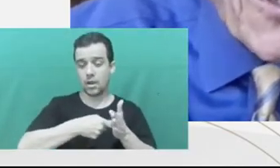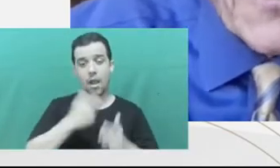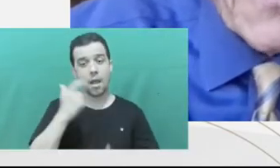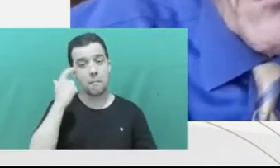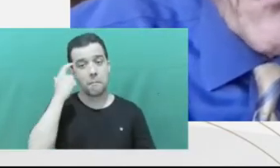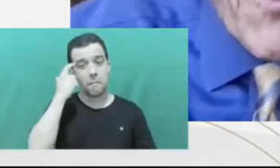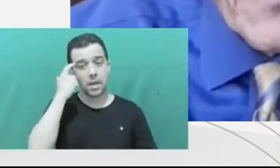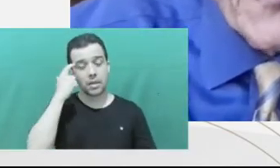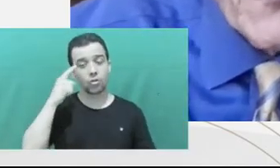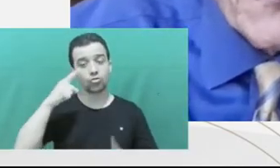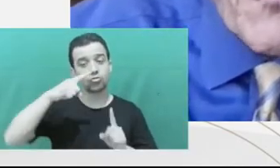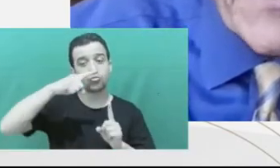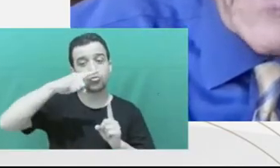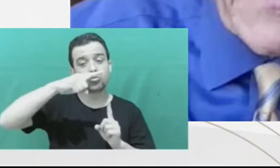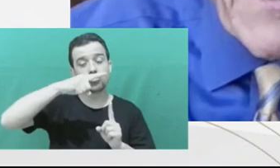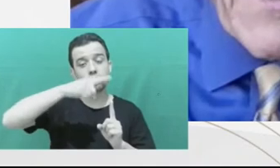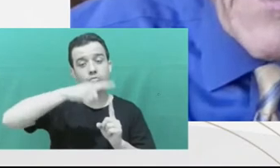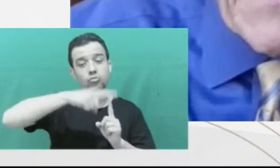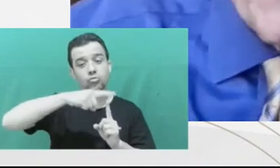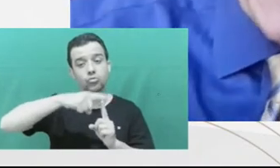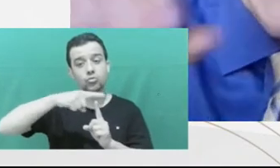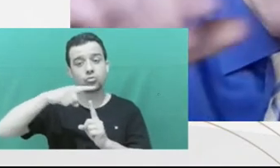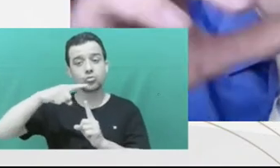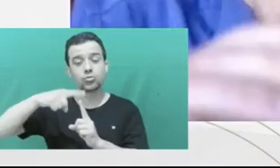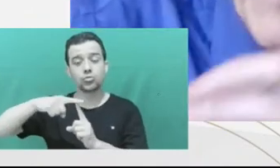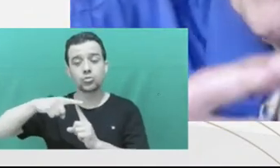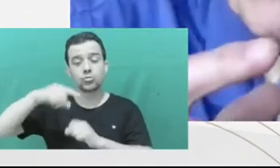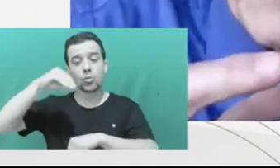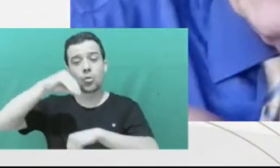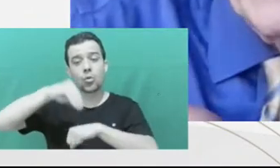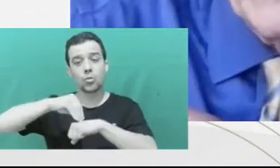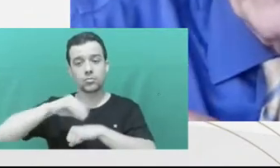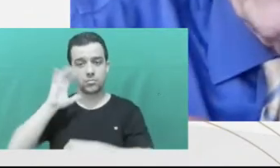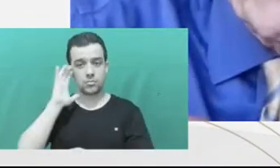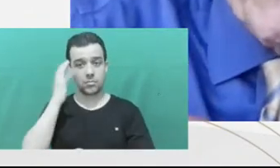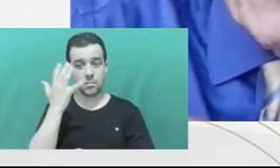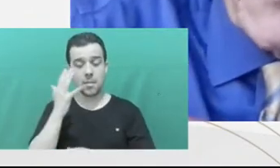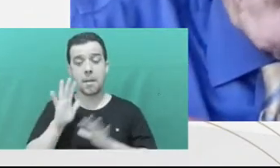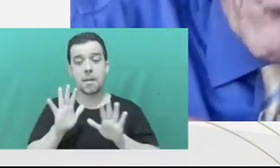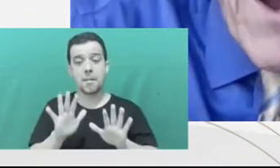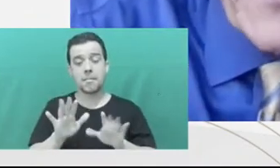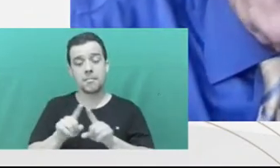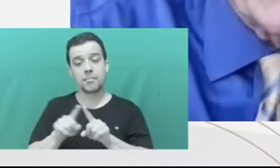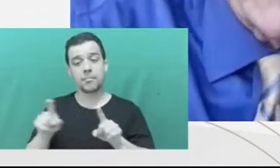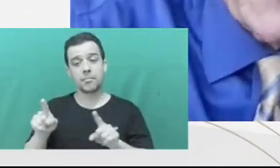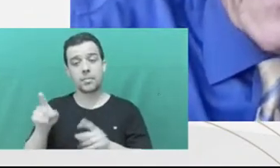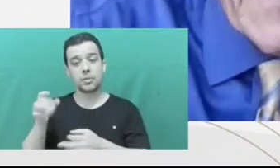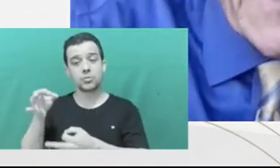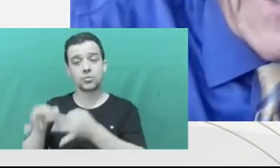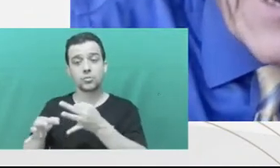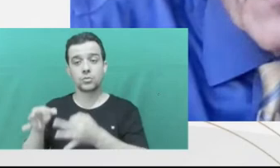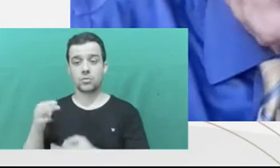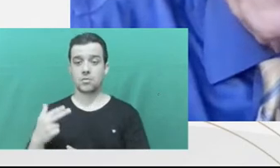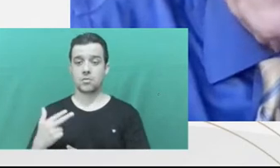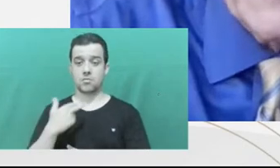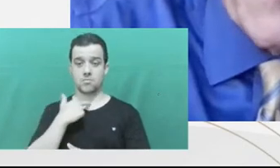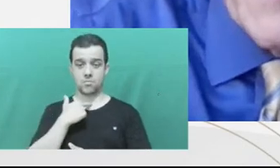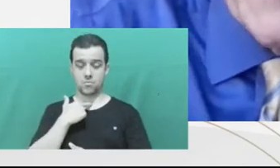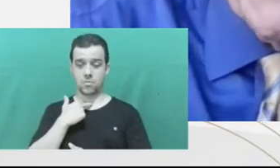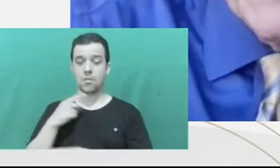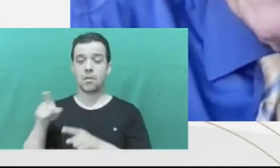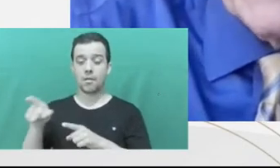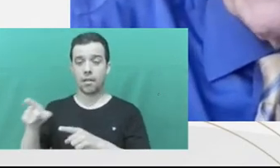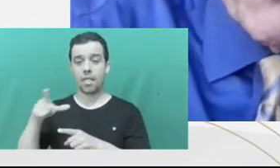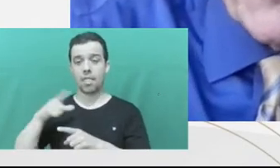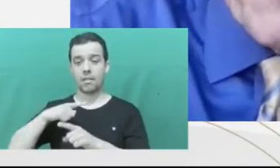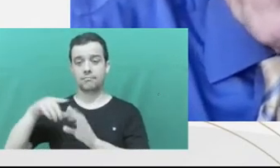by the charges, but judges are bring. So that extra power in the hands of prosecutors is the second criticism